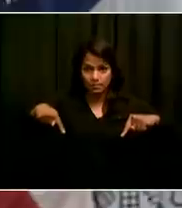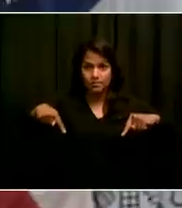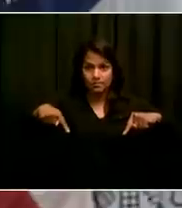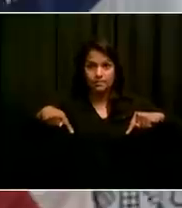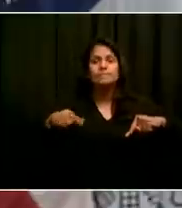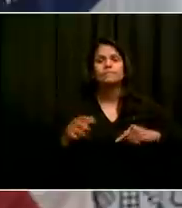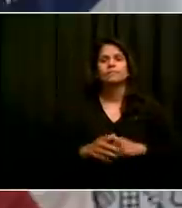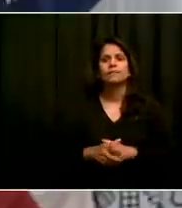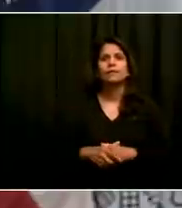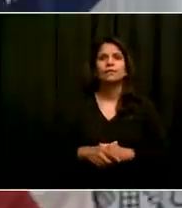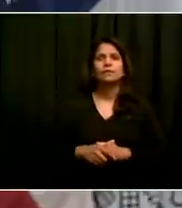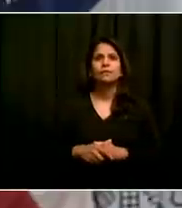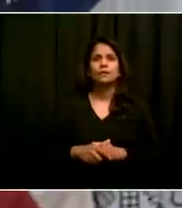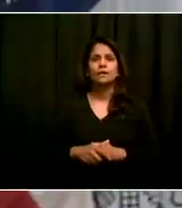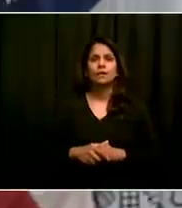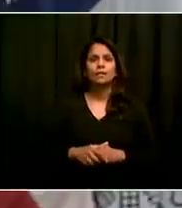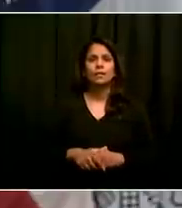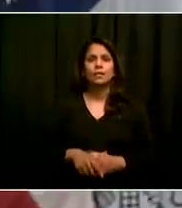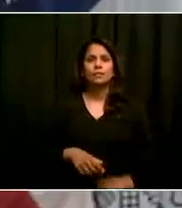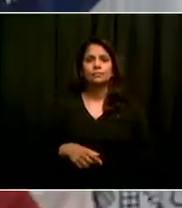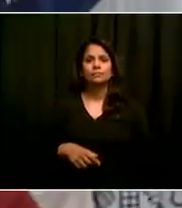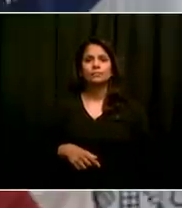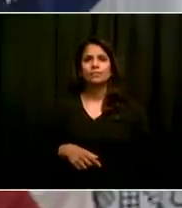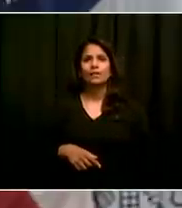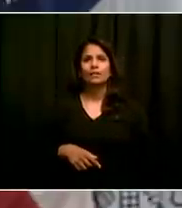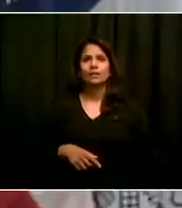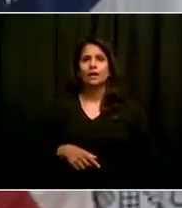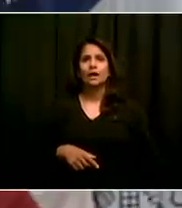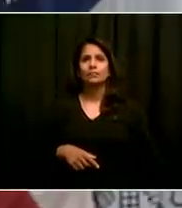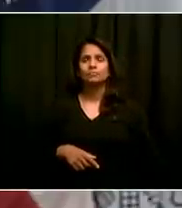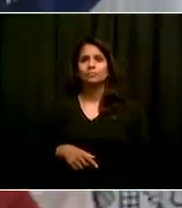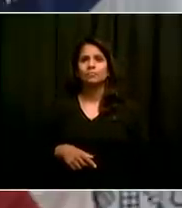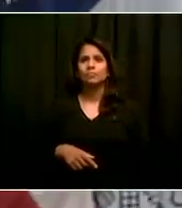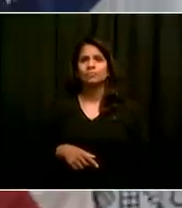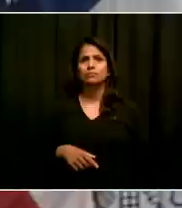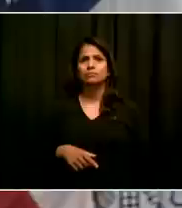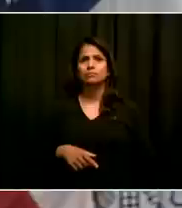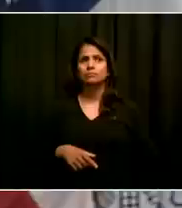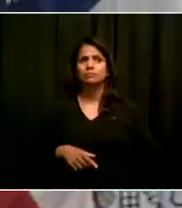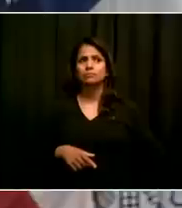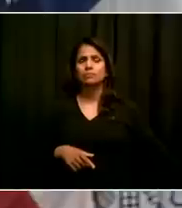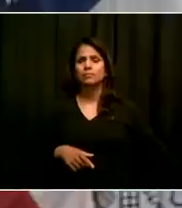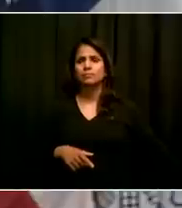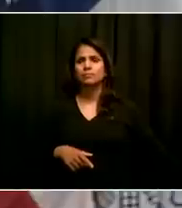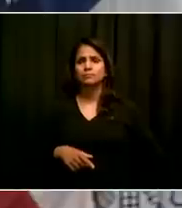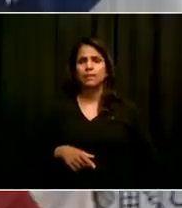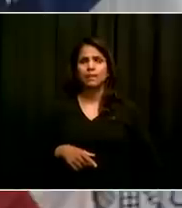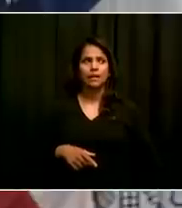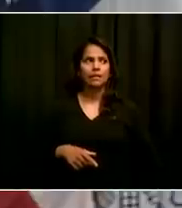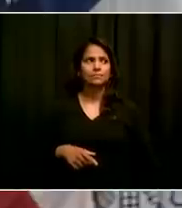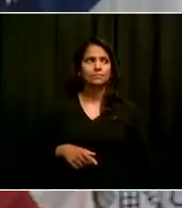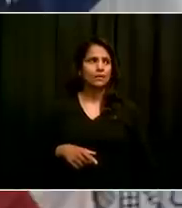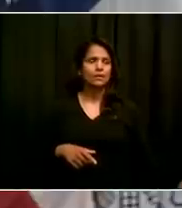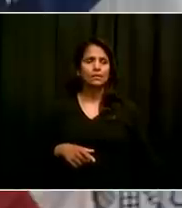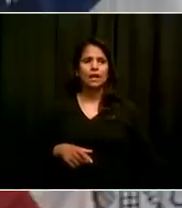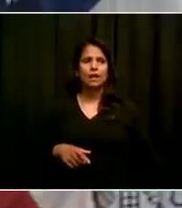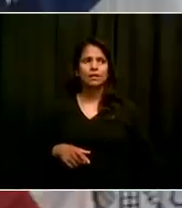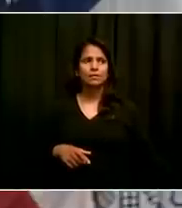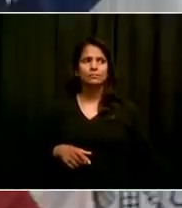Again, in a city of 146 zip codes, but we need to focus a whole lot of resources and we are in those areas,